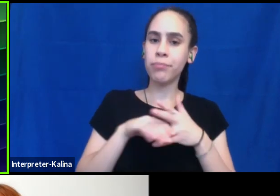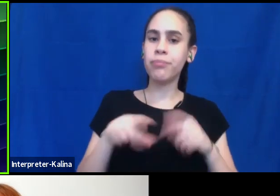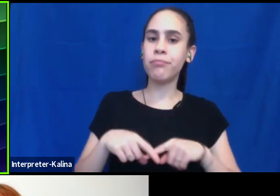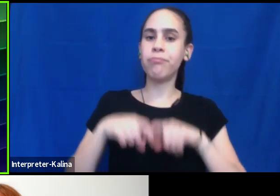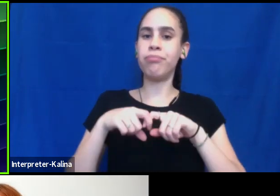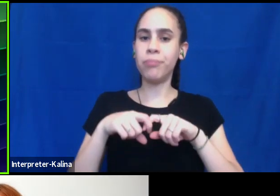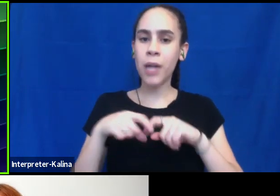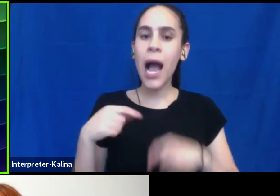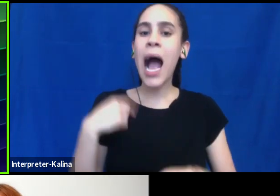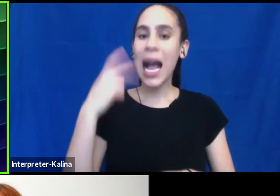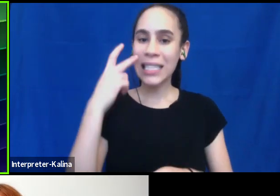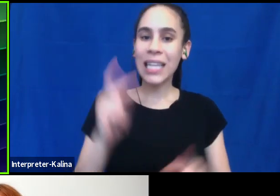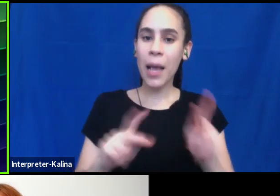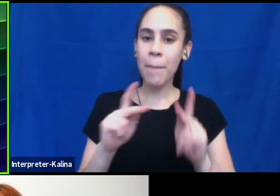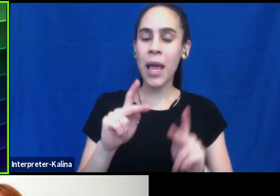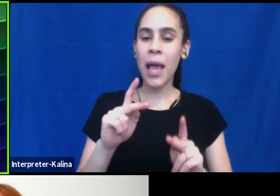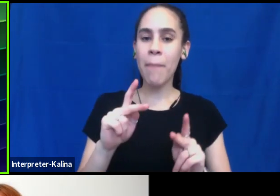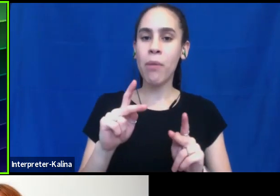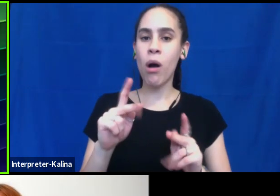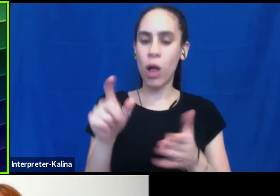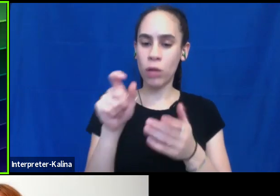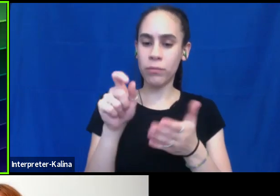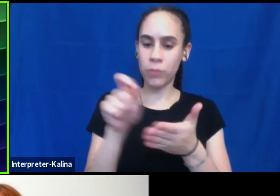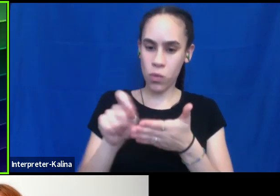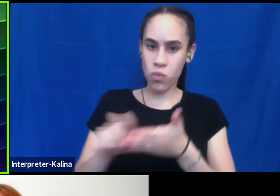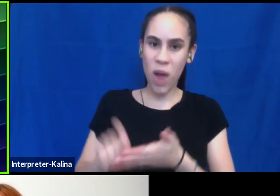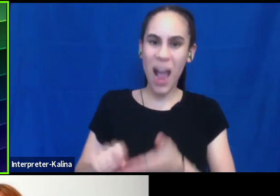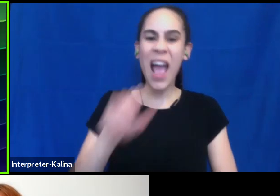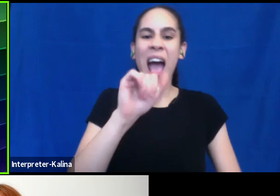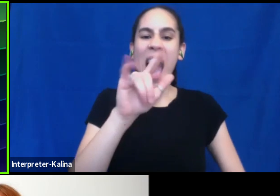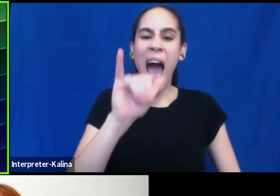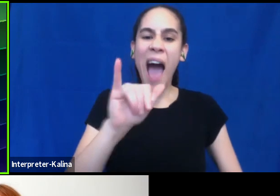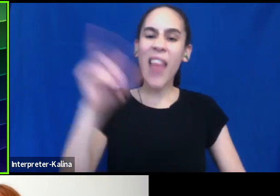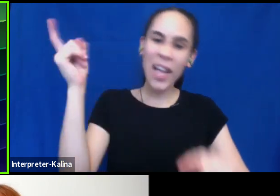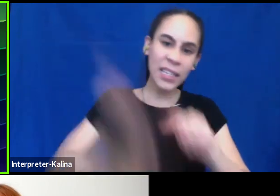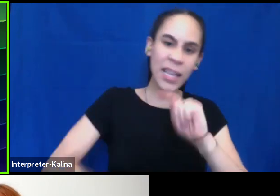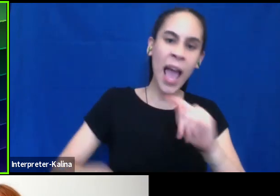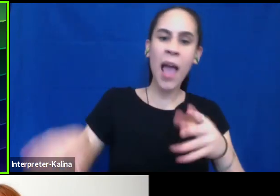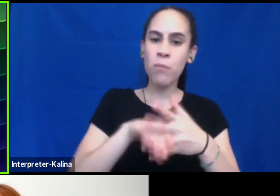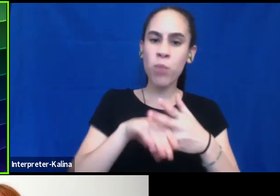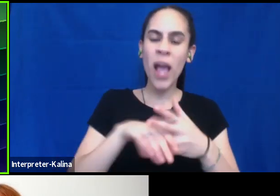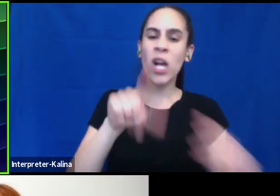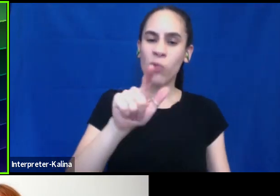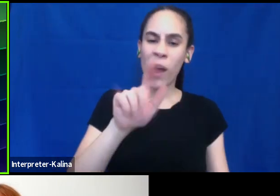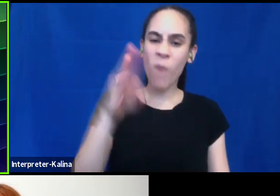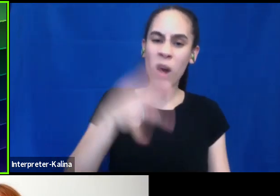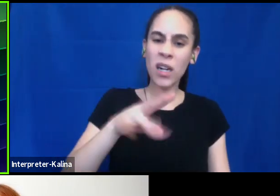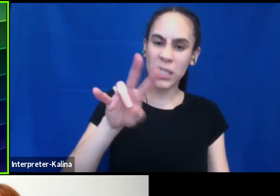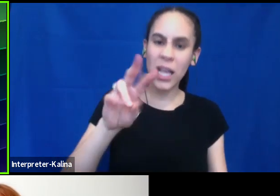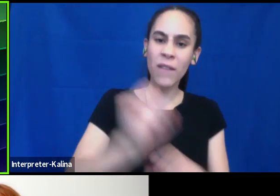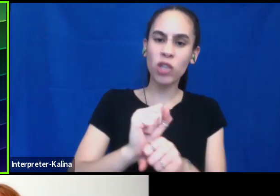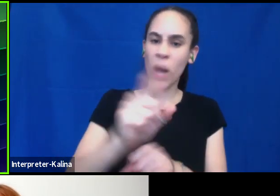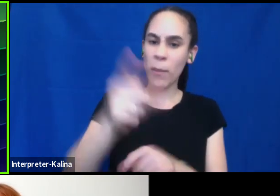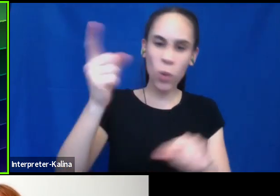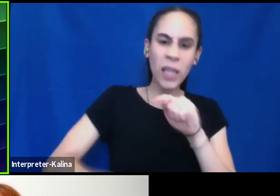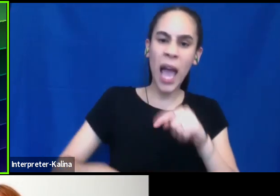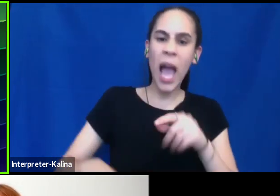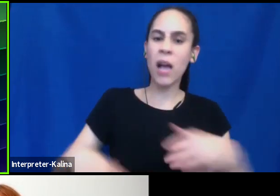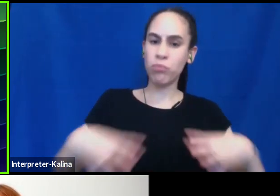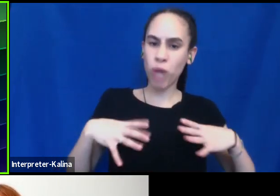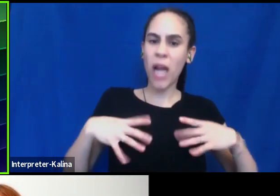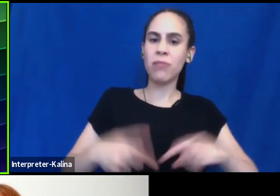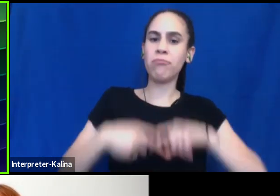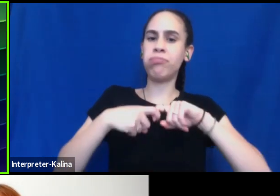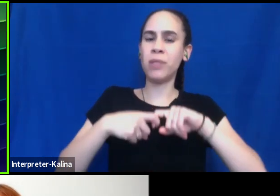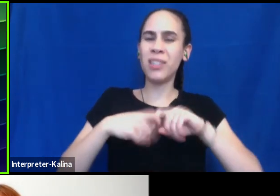people write that allies don't get to take breaks. This is 20, it's a 24 seven job. You don't get to take a break. Um, and, and